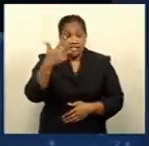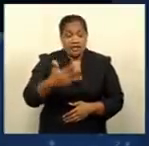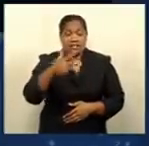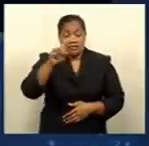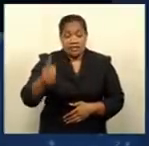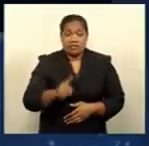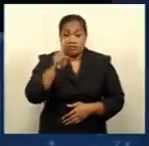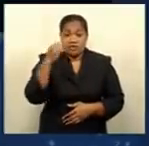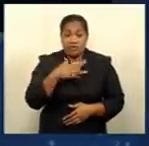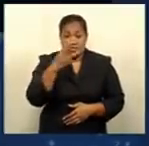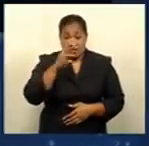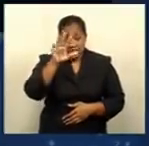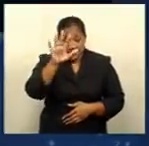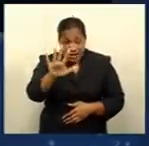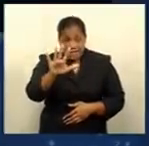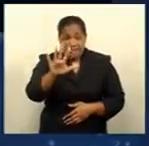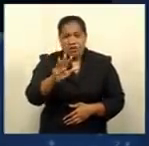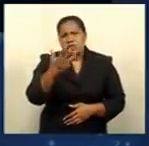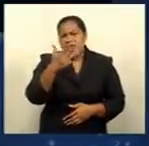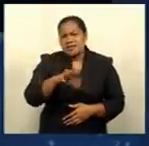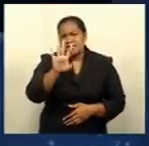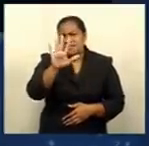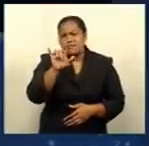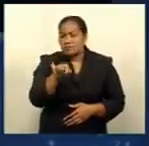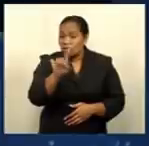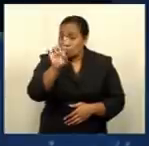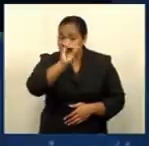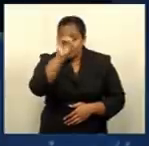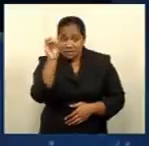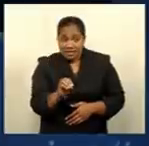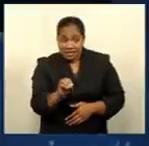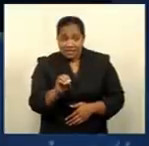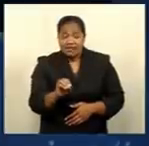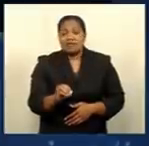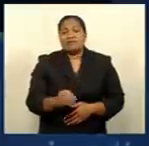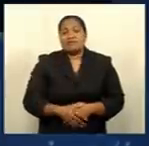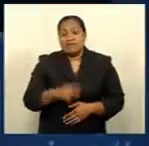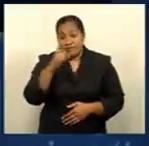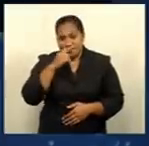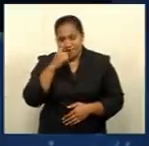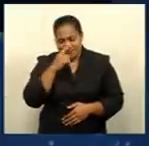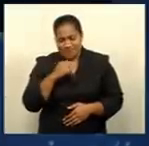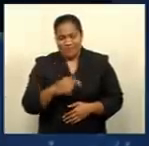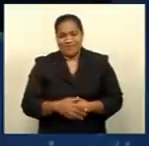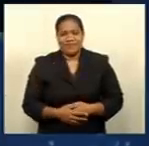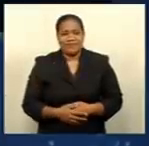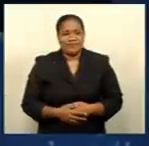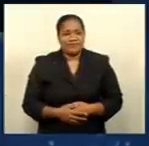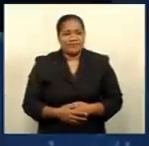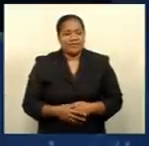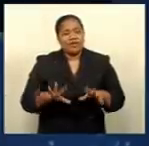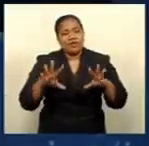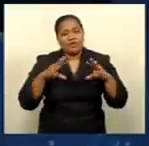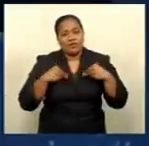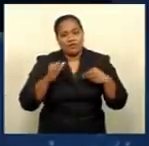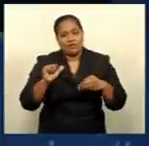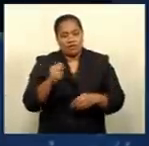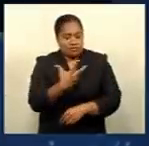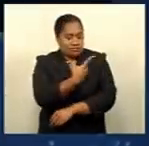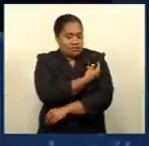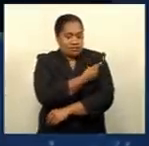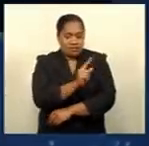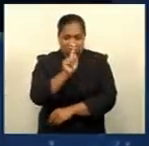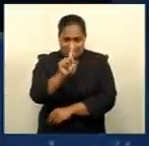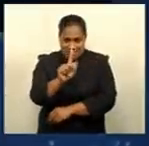,135, or 95.1 percent of the target population, have received their first dose of the